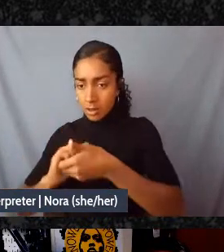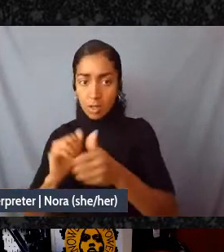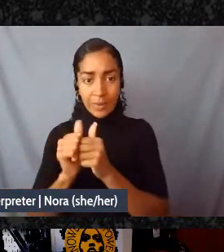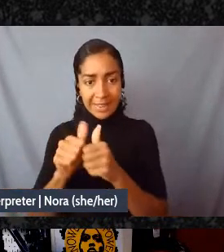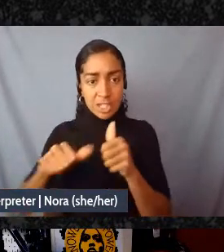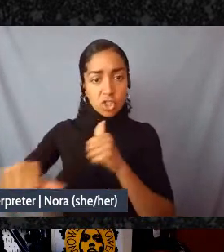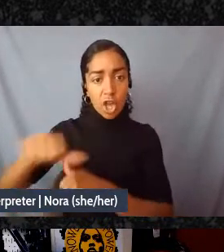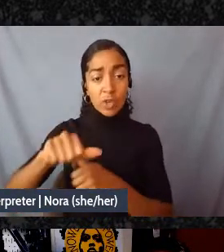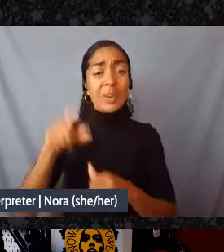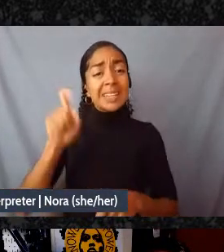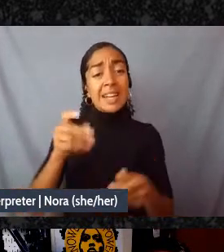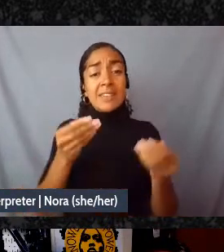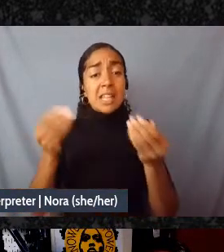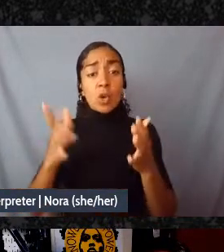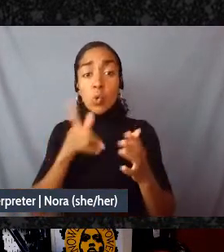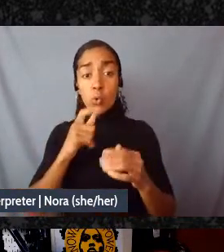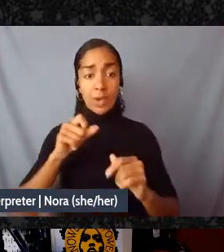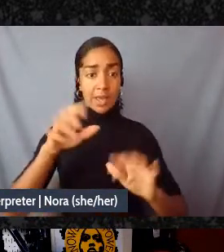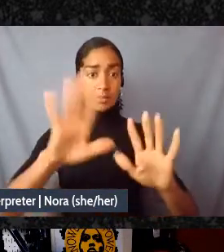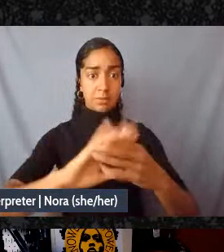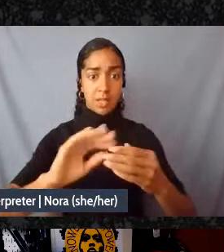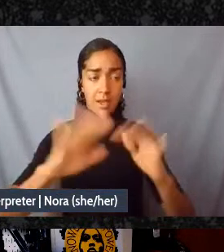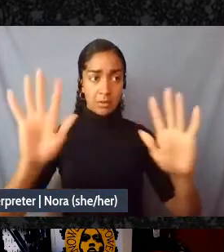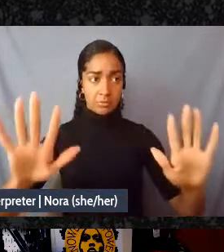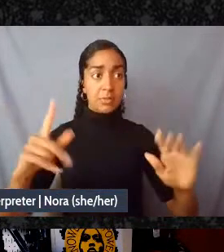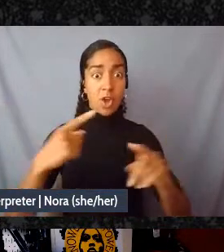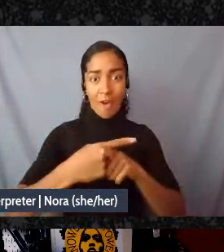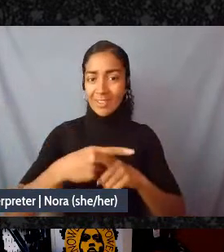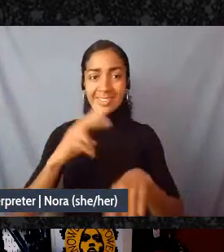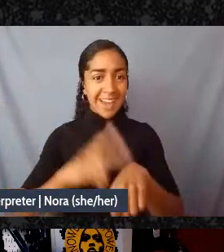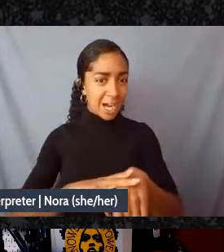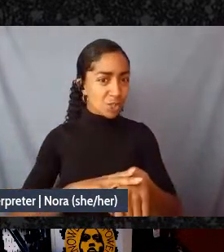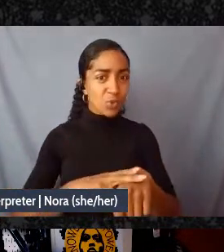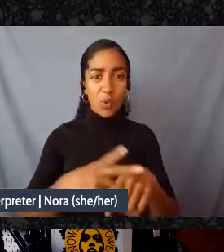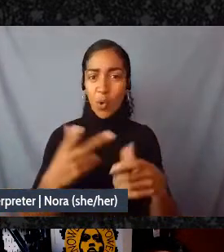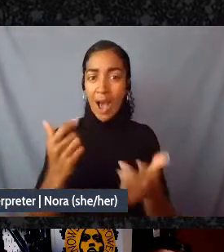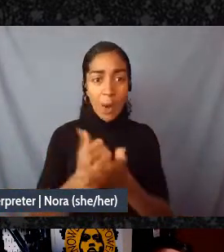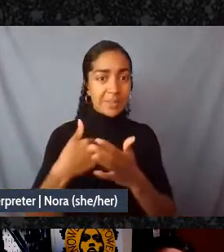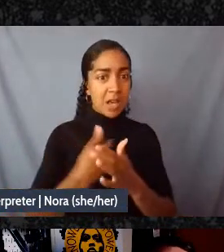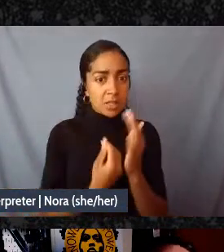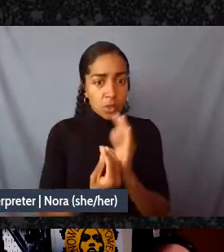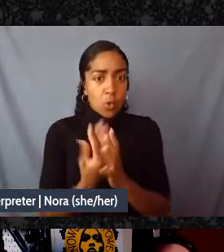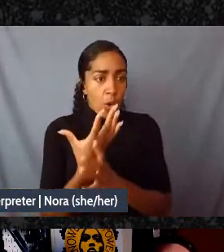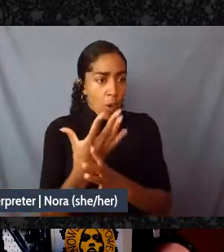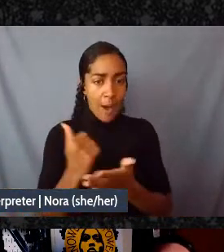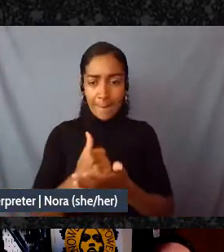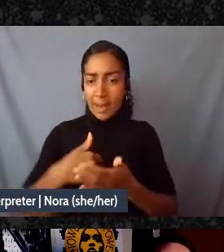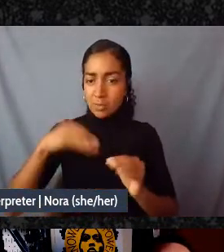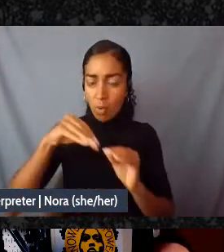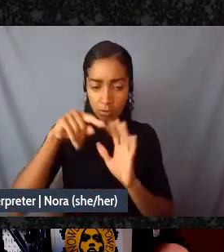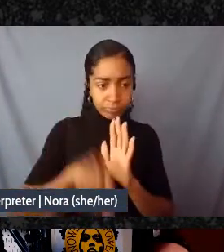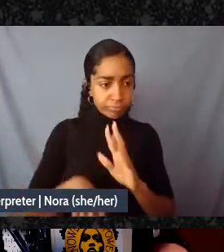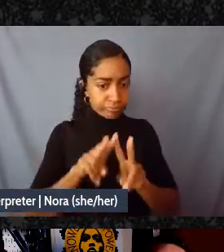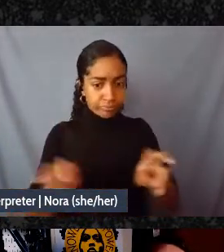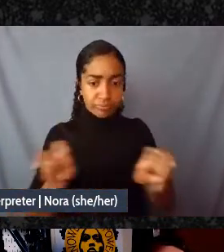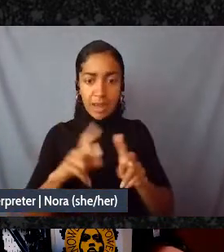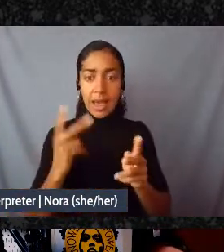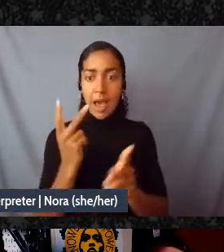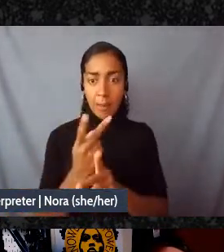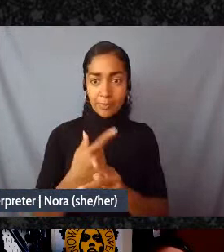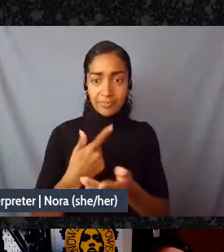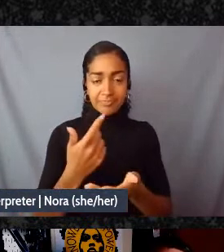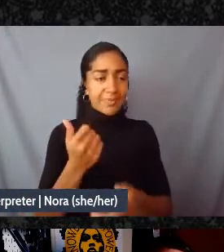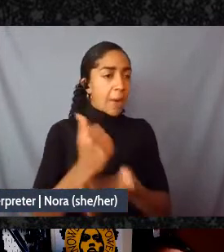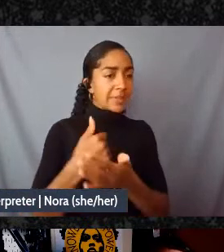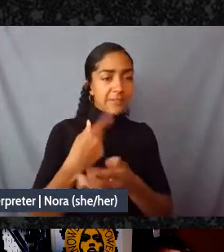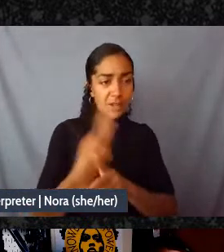it's human it's how we generate it's how we grow it's how we deepen our analysis it's how we actually you know figure out what where we are aligned and can move